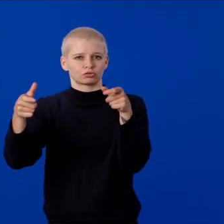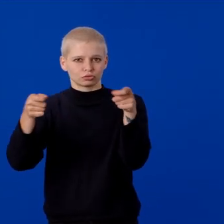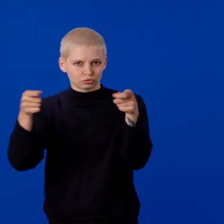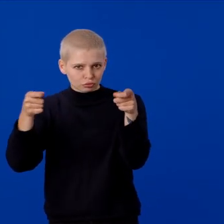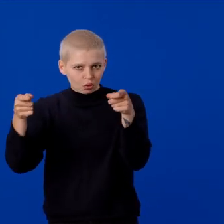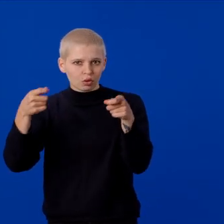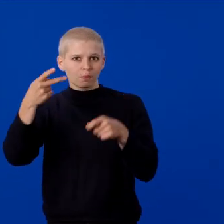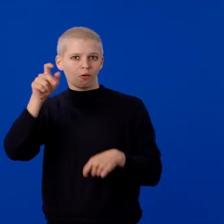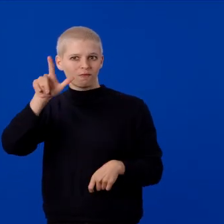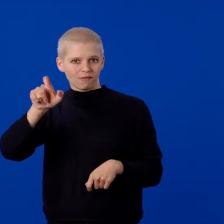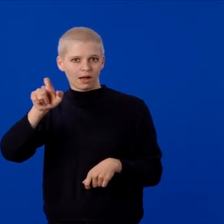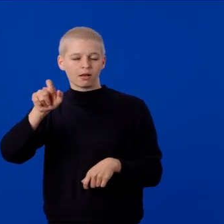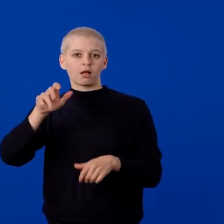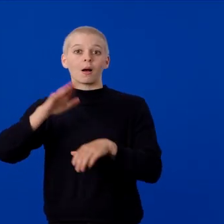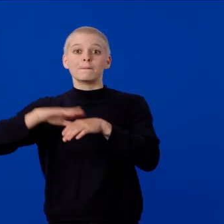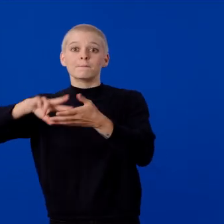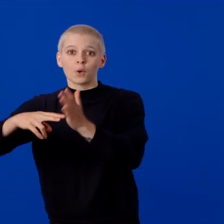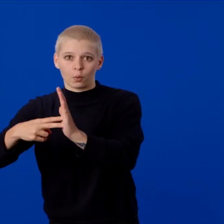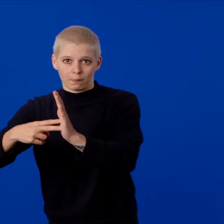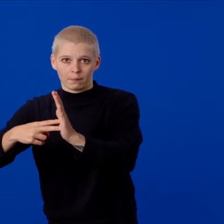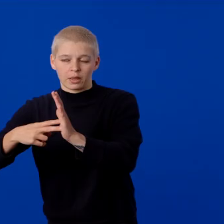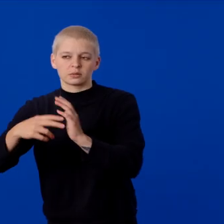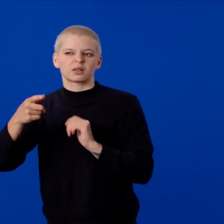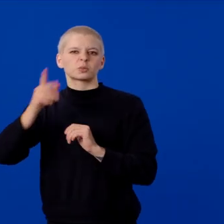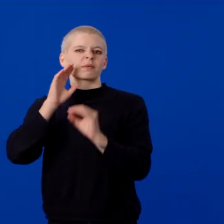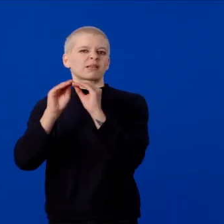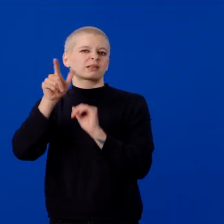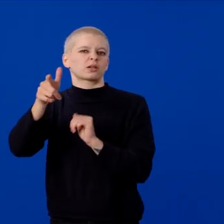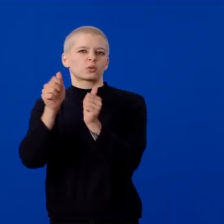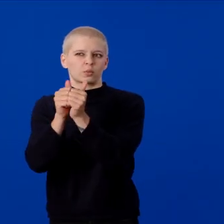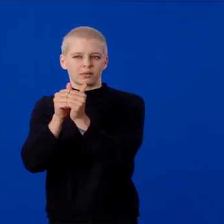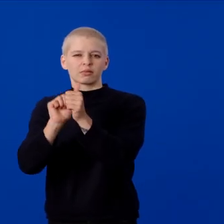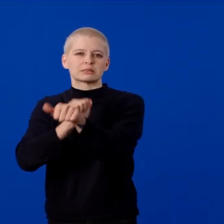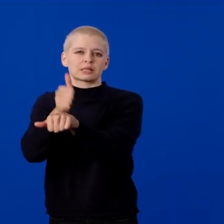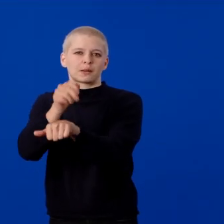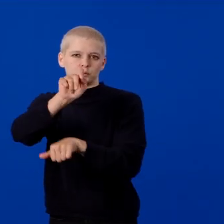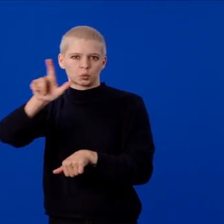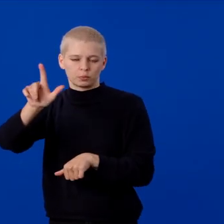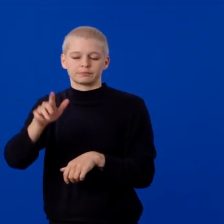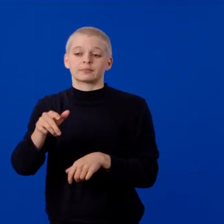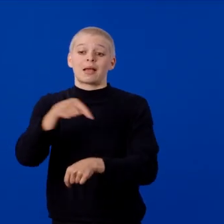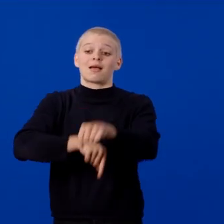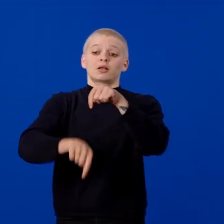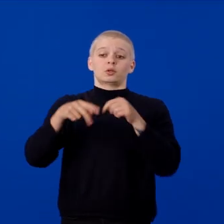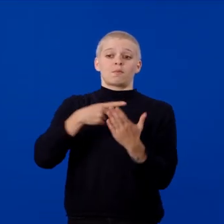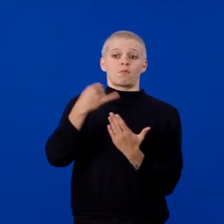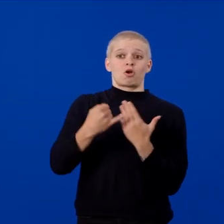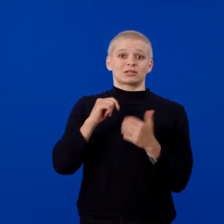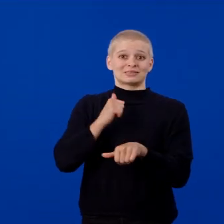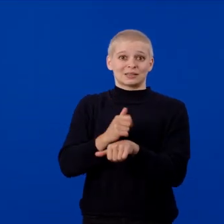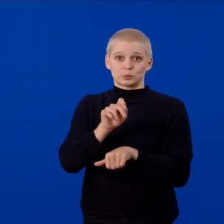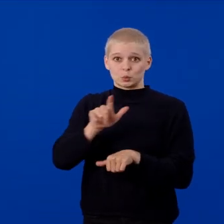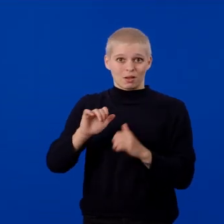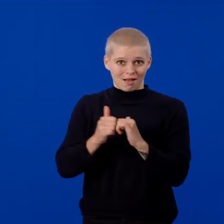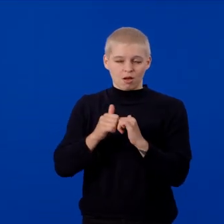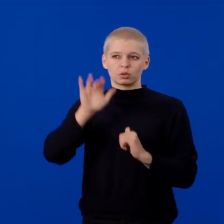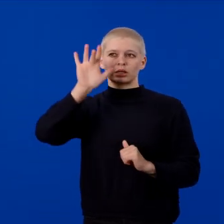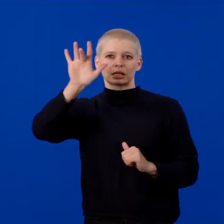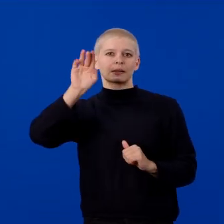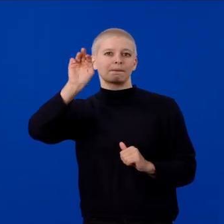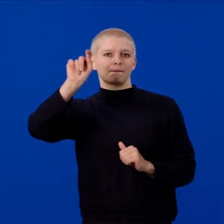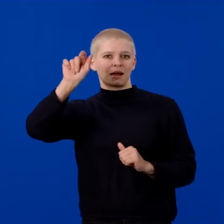purpose. This will be fixed by the Project Setup tool. Go back to the Project Setup tool by clicking on Meta XR.